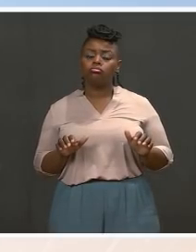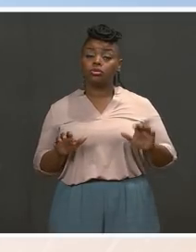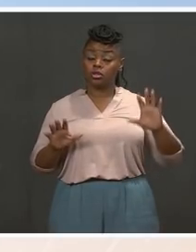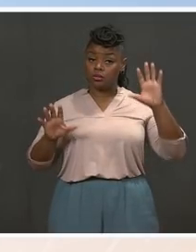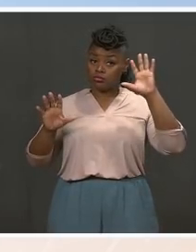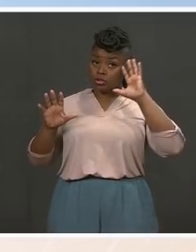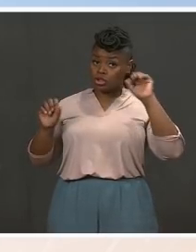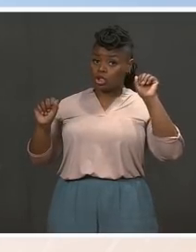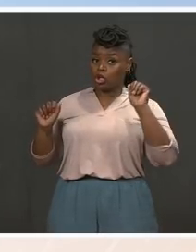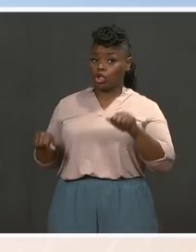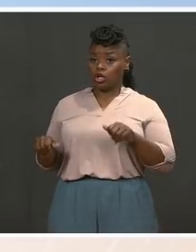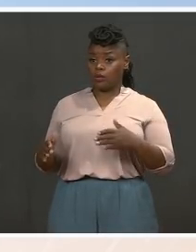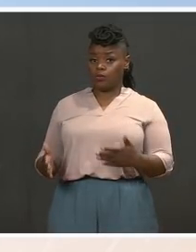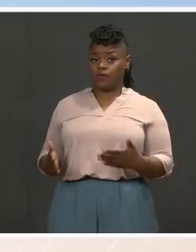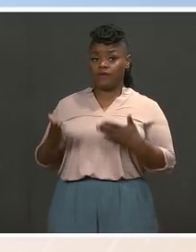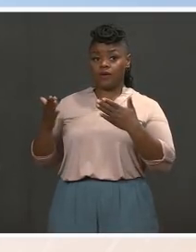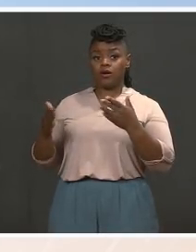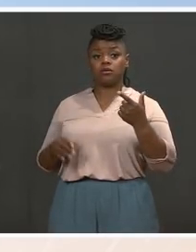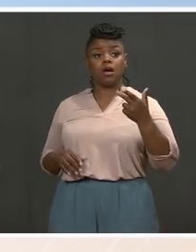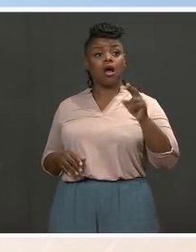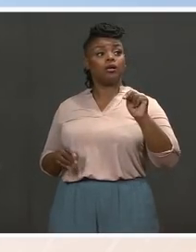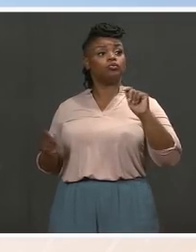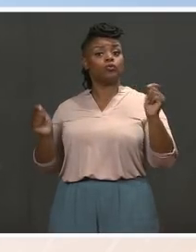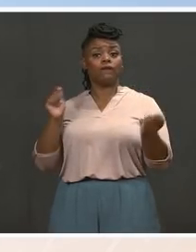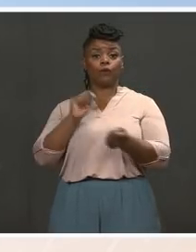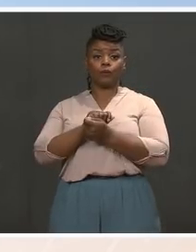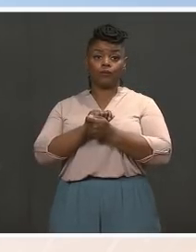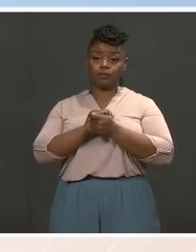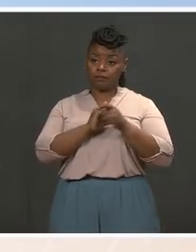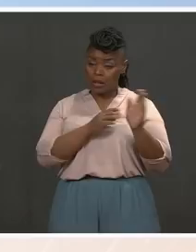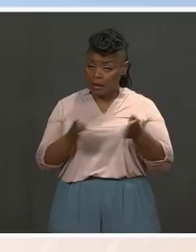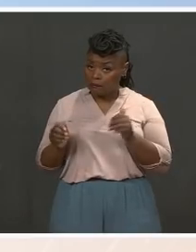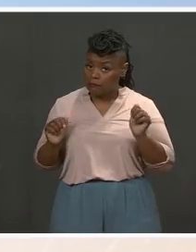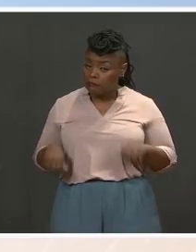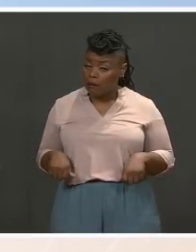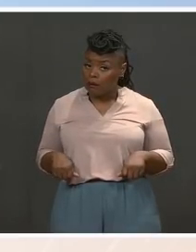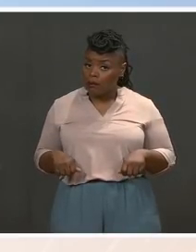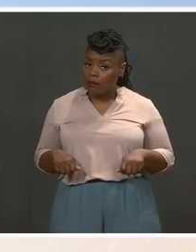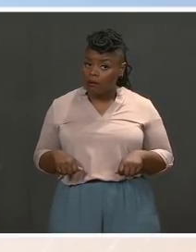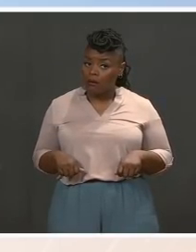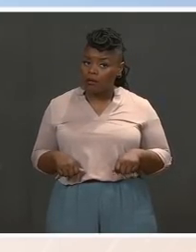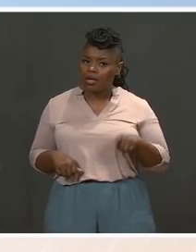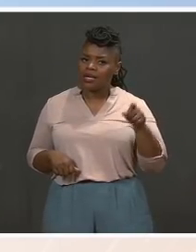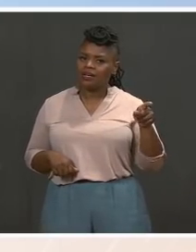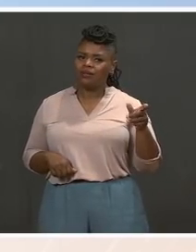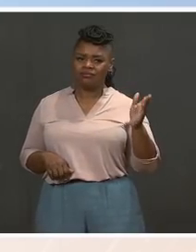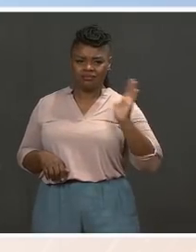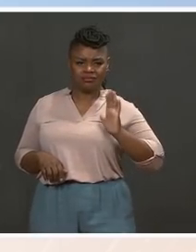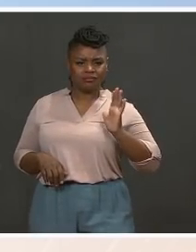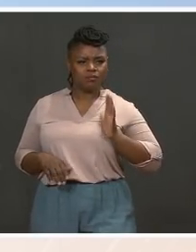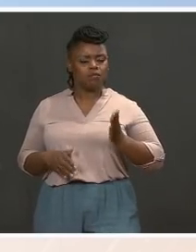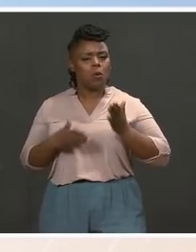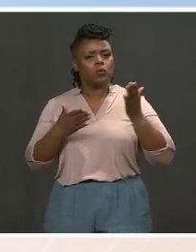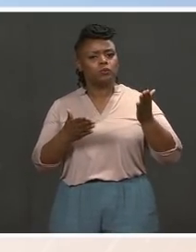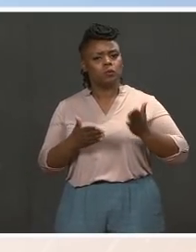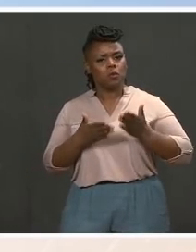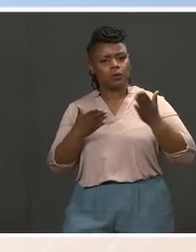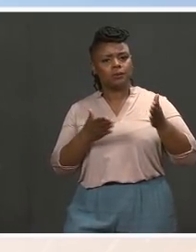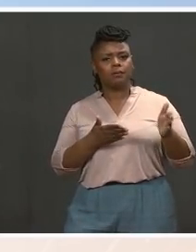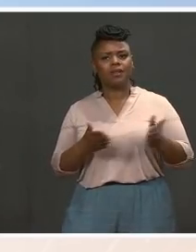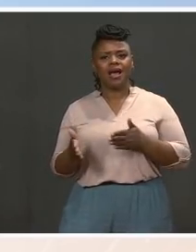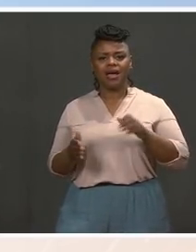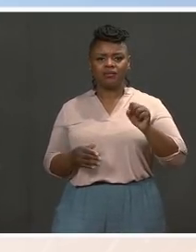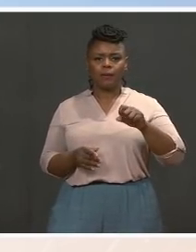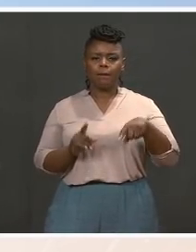plan that he would present to Congress, as we've seen him do on the COVID relief plan and what we anticipate coming on the economic plan? Would this be something that could originate here